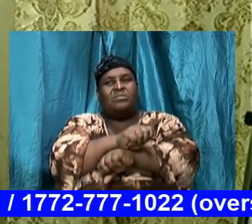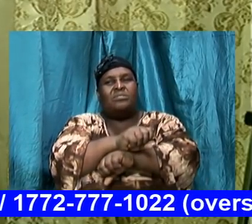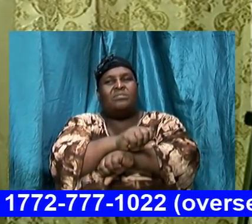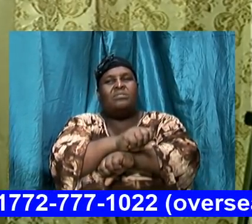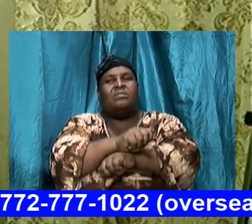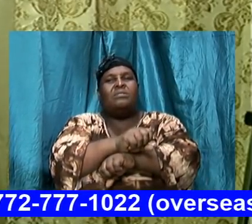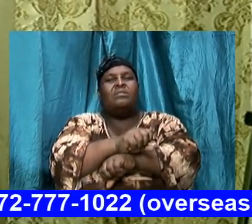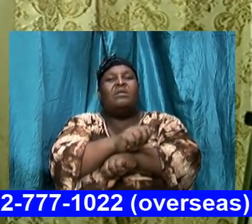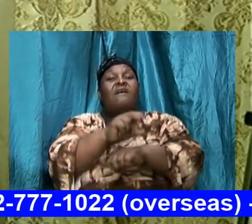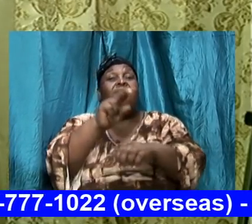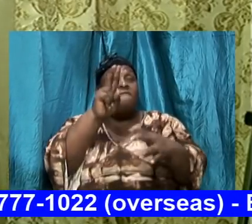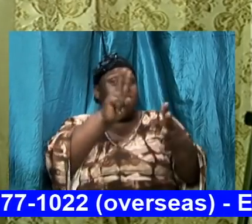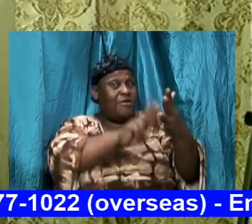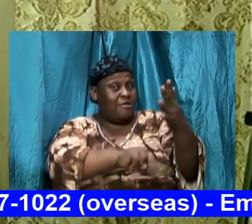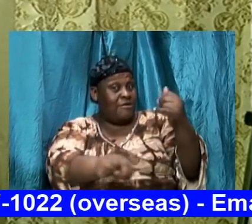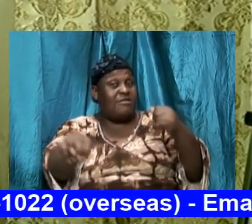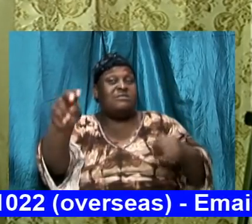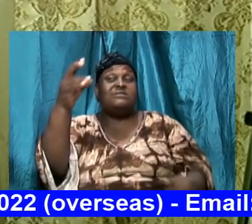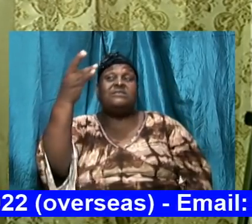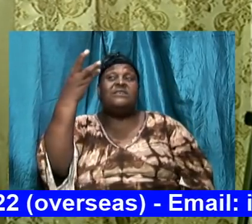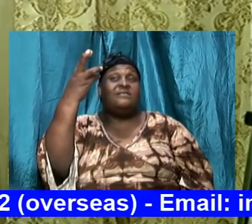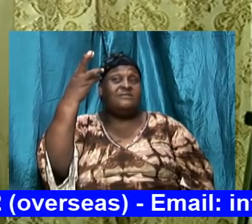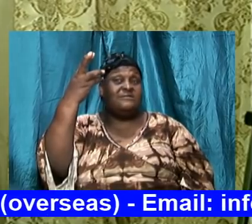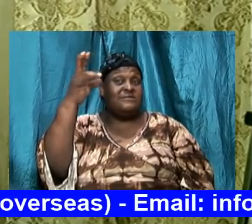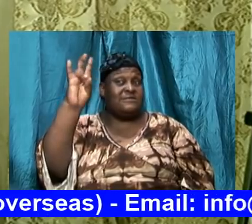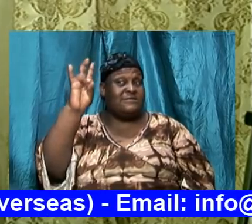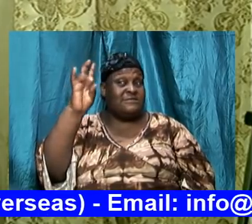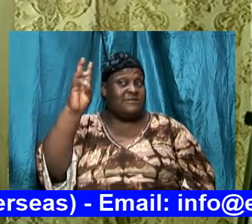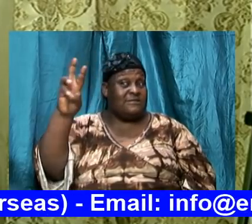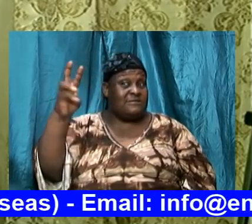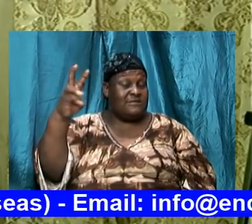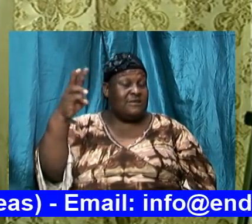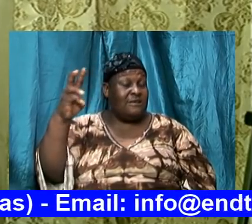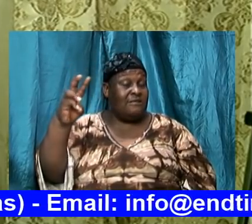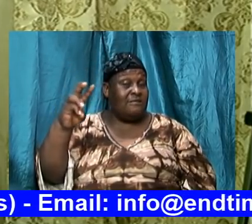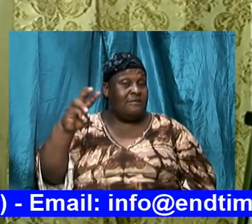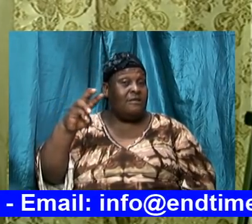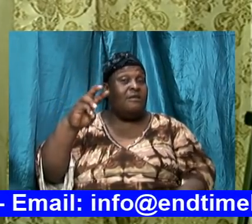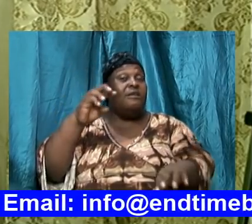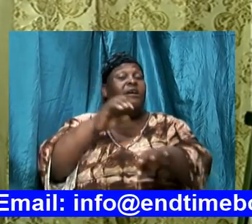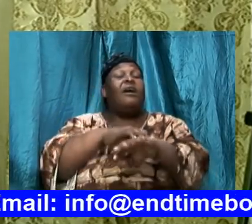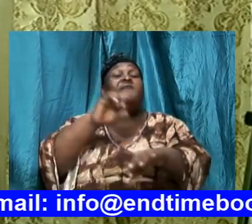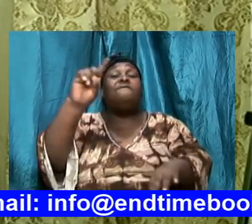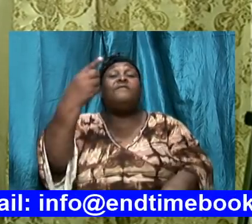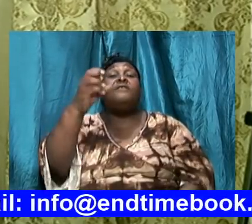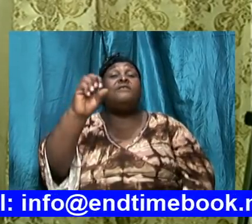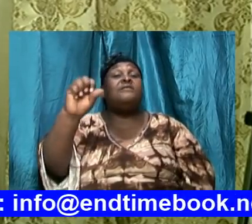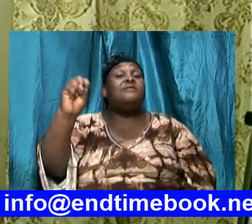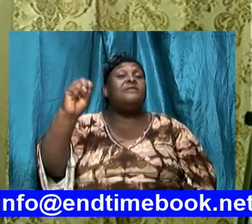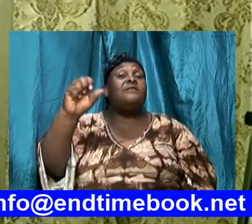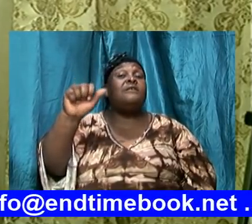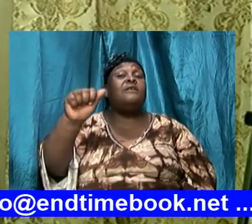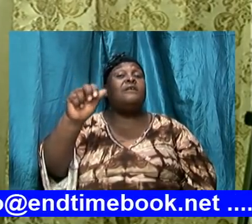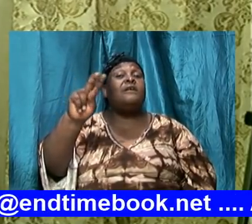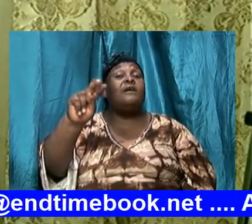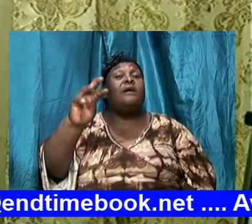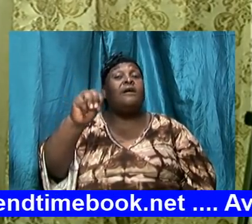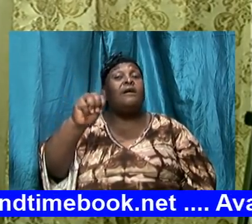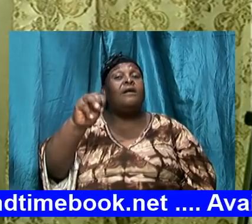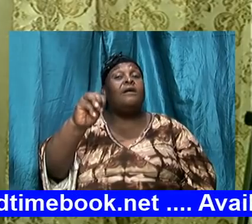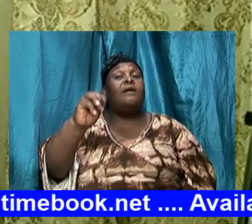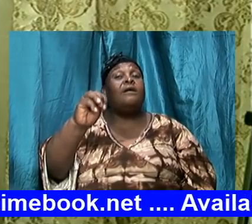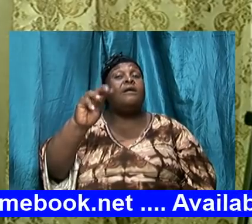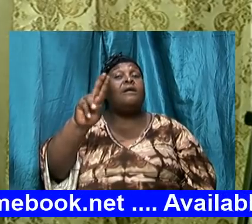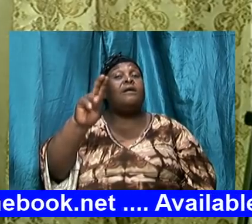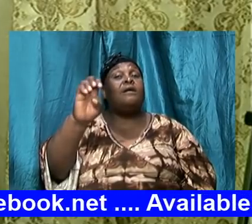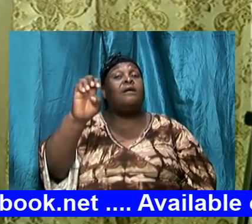of the same first Samuel chapter 17 and we're going to look at that verse and then we're going to relate it to